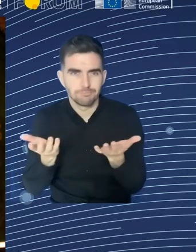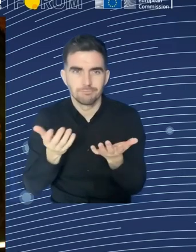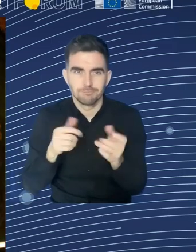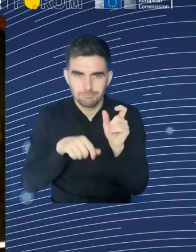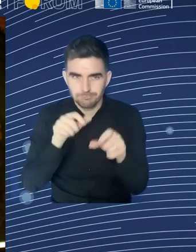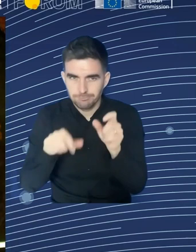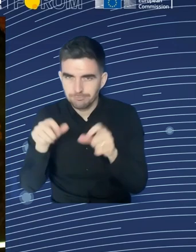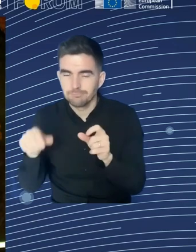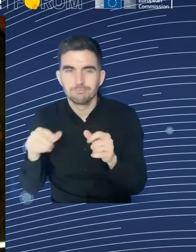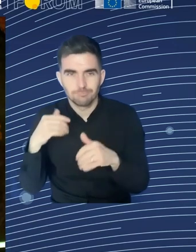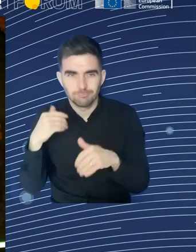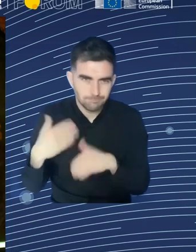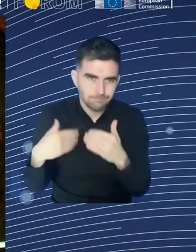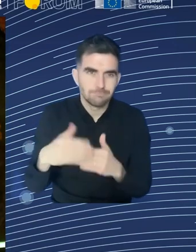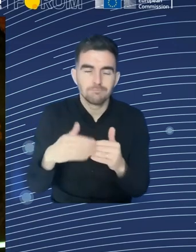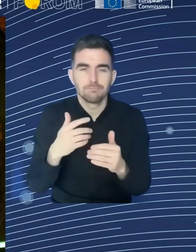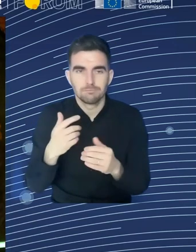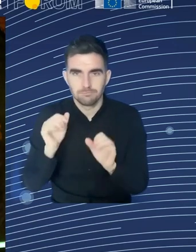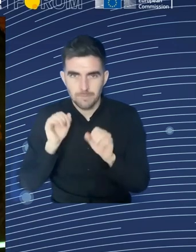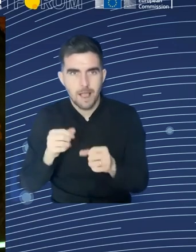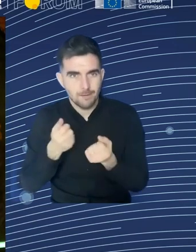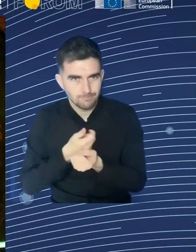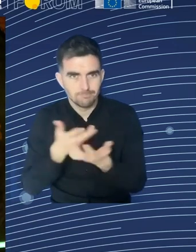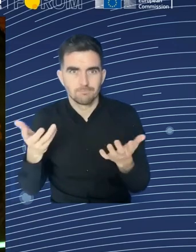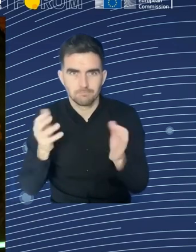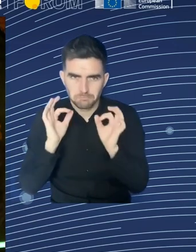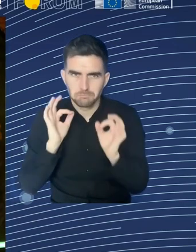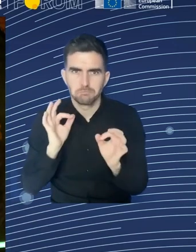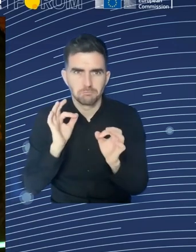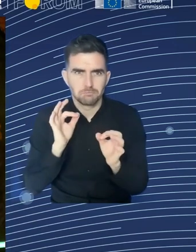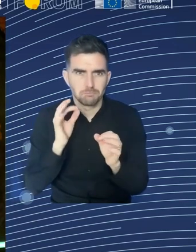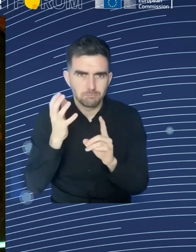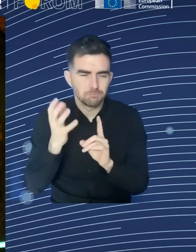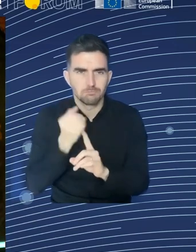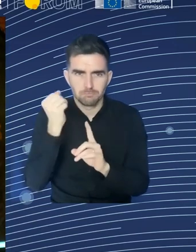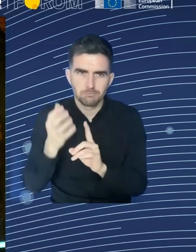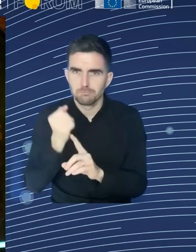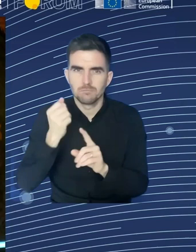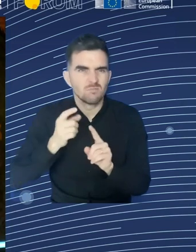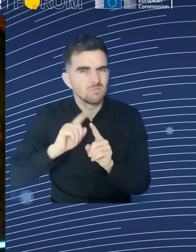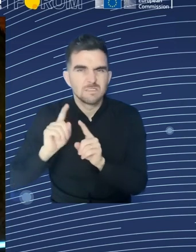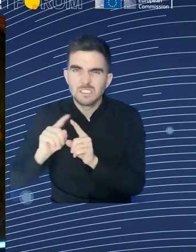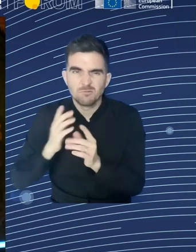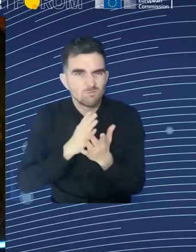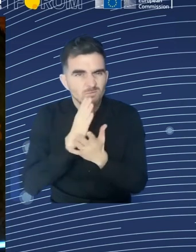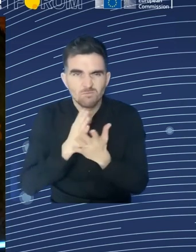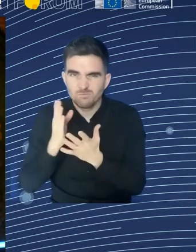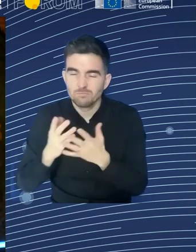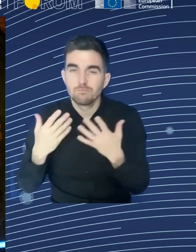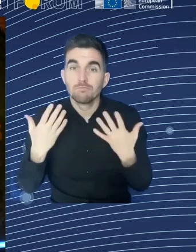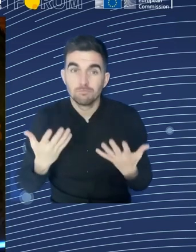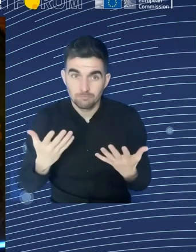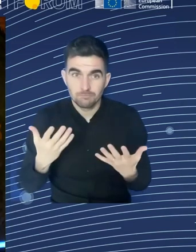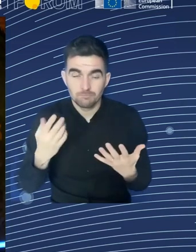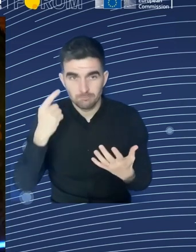long unemployed citizens, or elderly people, which actually are not so